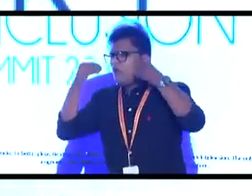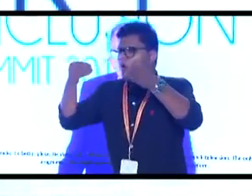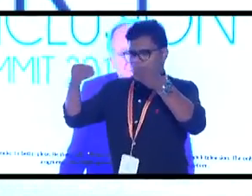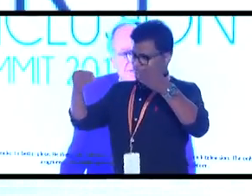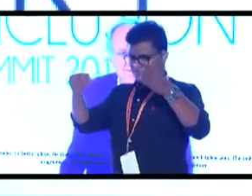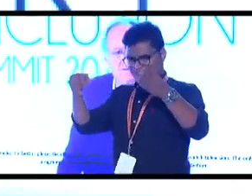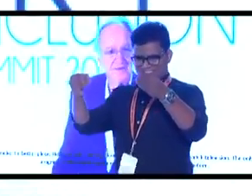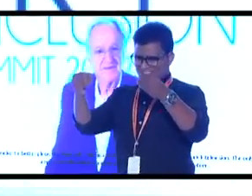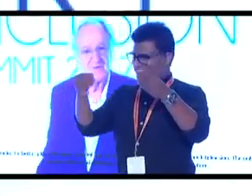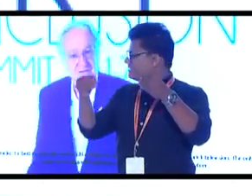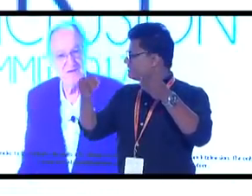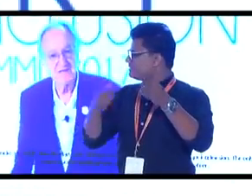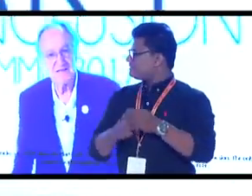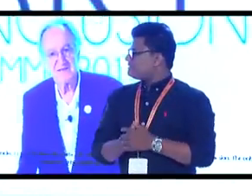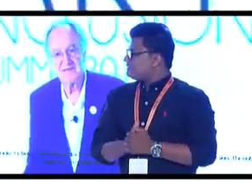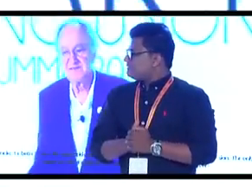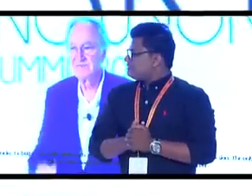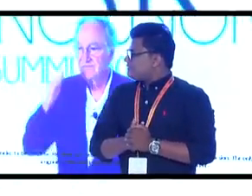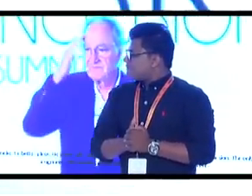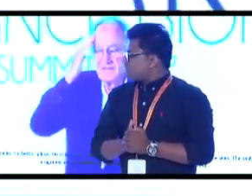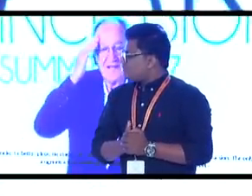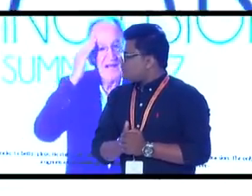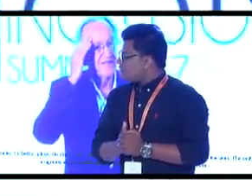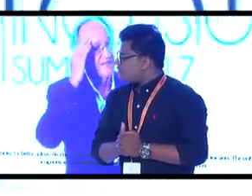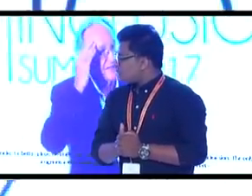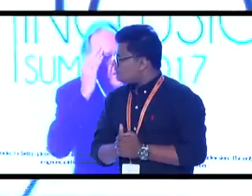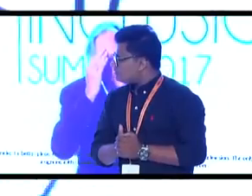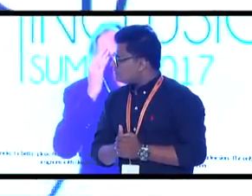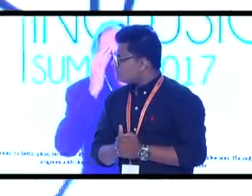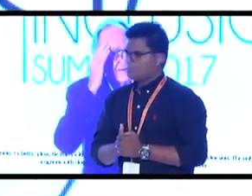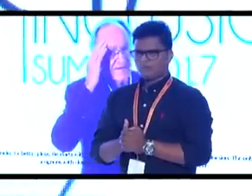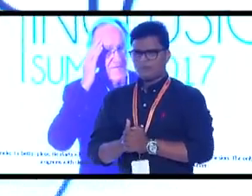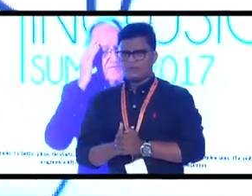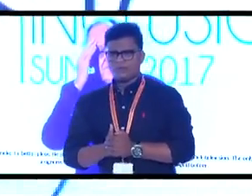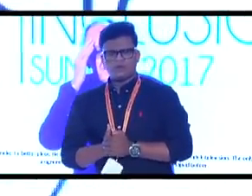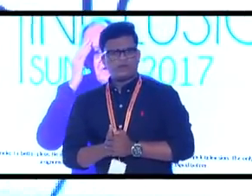for a TV set. I said, that's amazing.